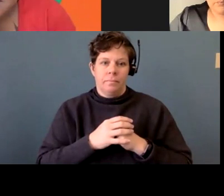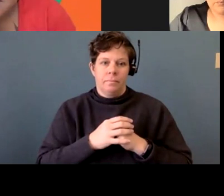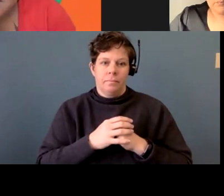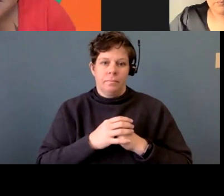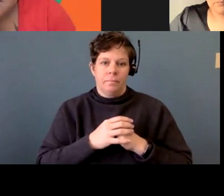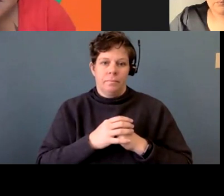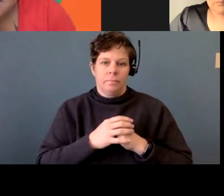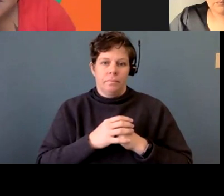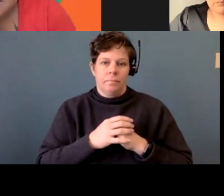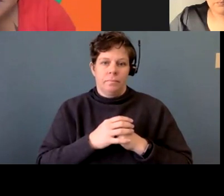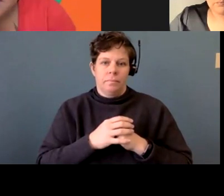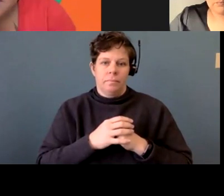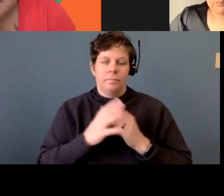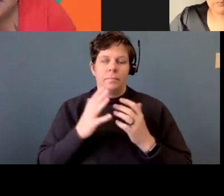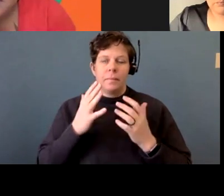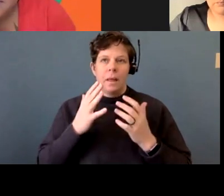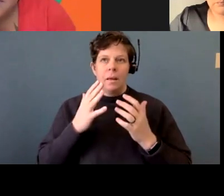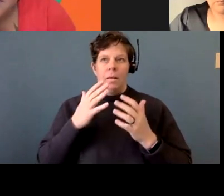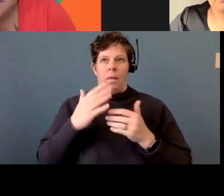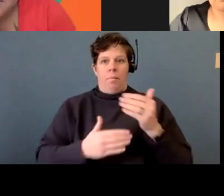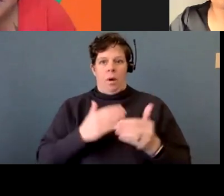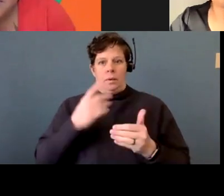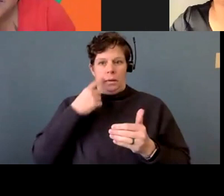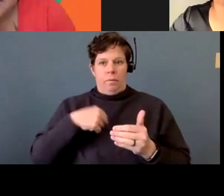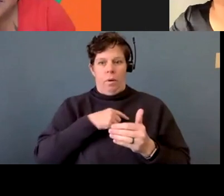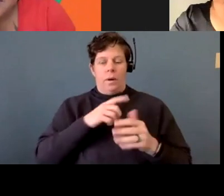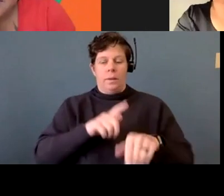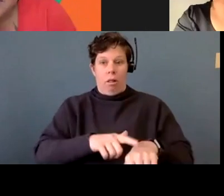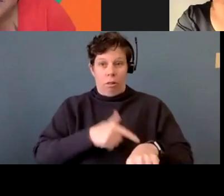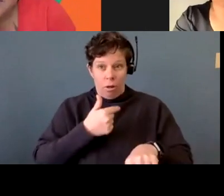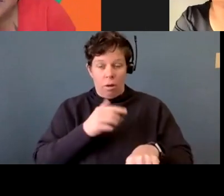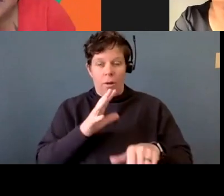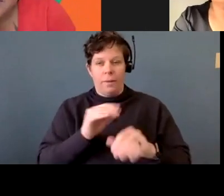it's been a long process. It's been a lot to process over the years, even.